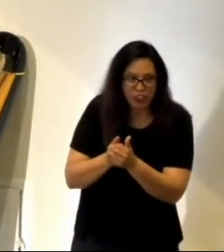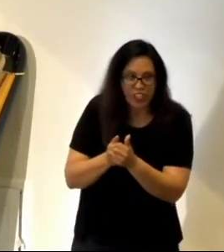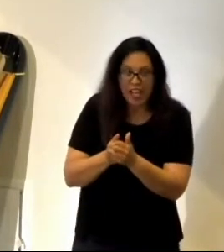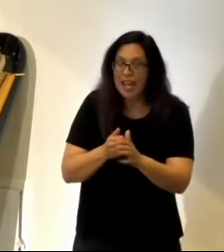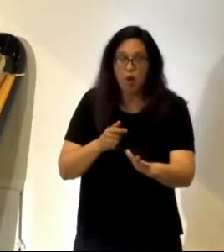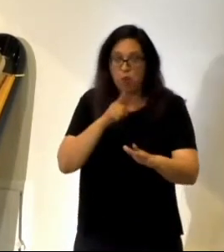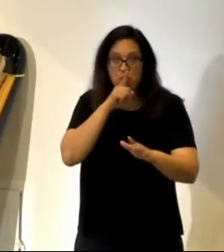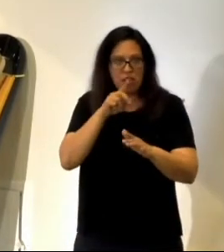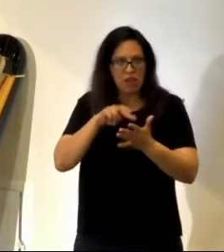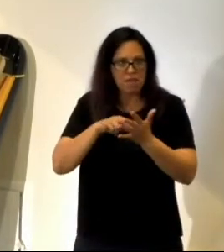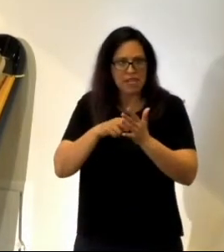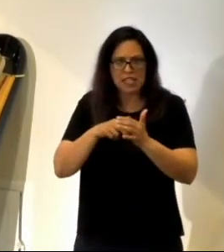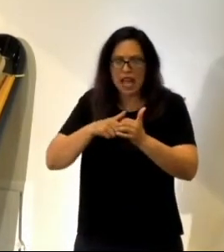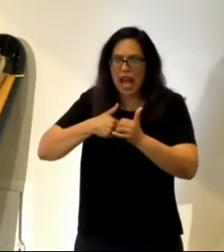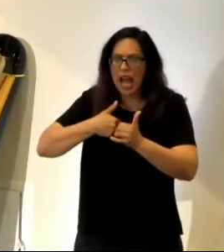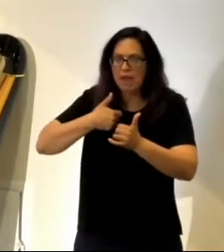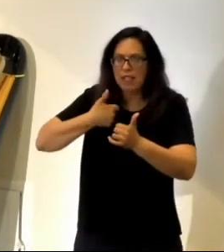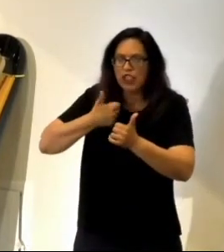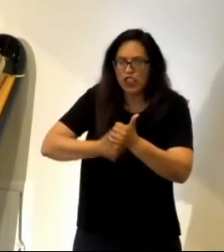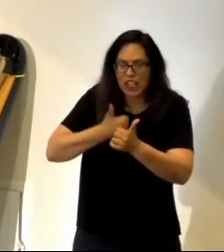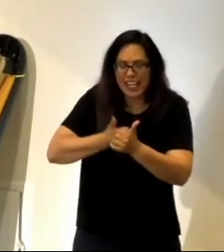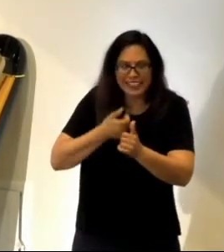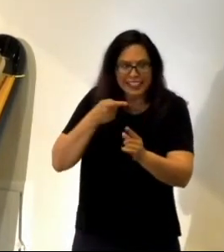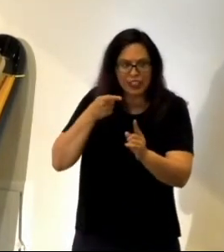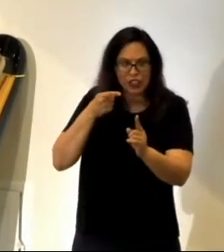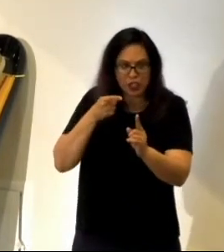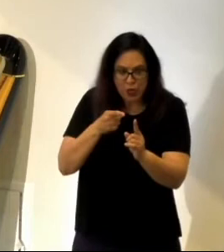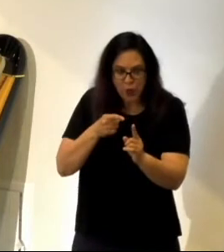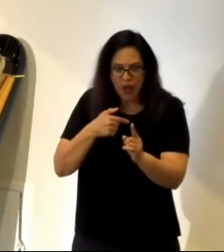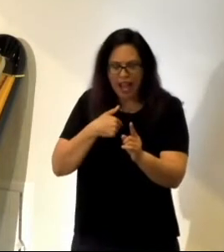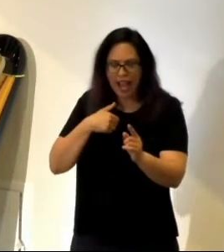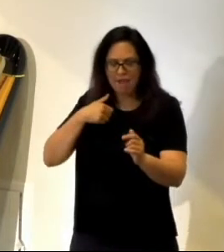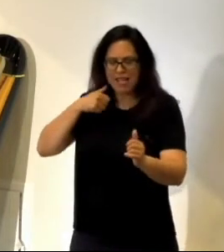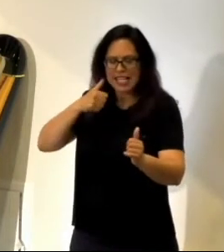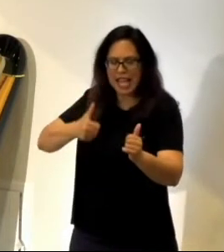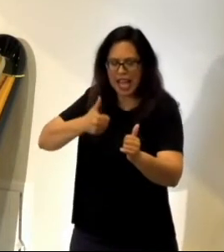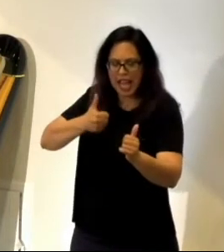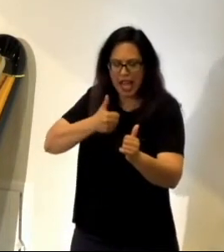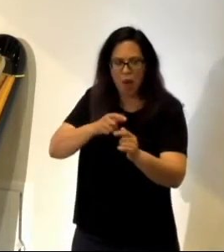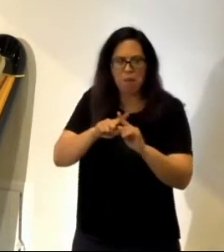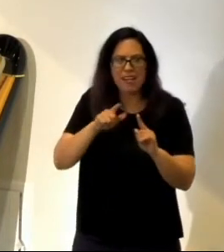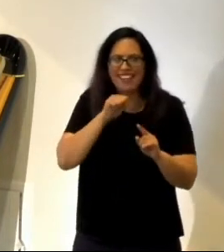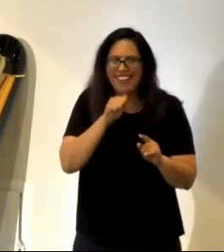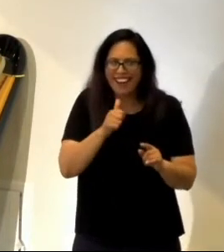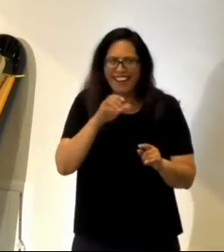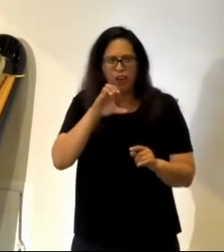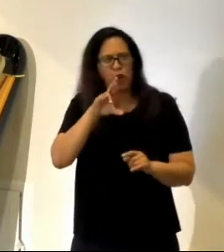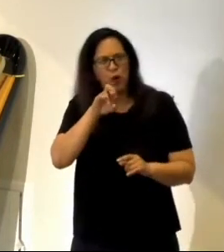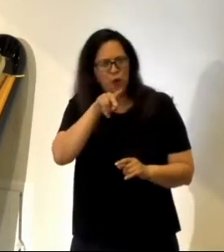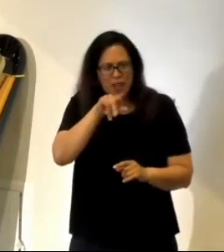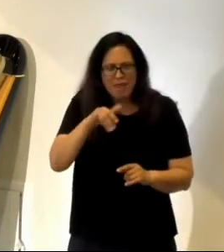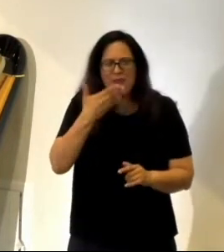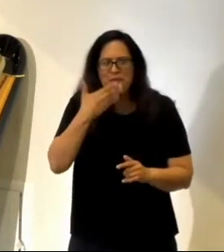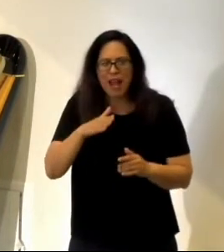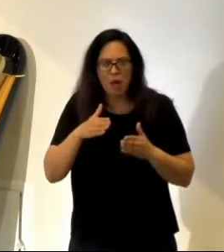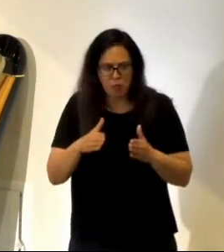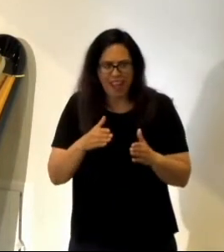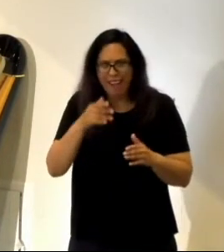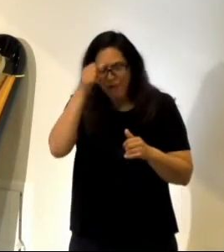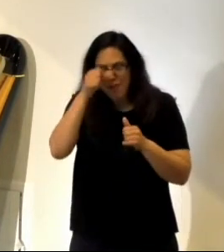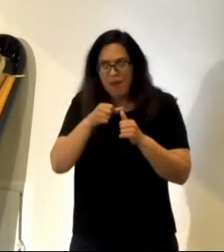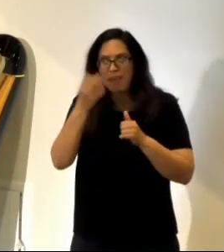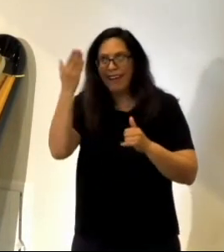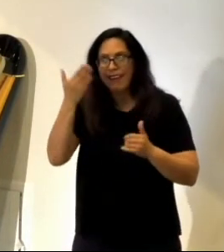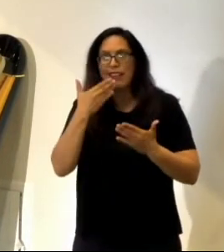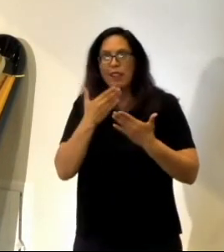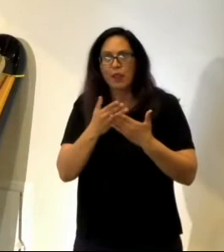chasing you. Better still, it says I'm pursuing you. But not in a creepy, bad way, all right? Remember, he's a good shepherd. He's